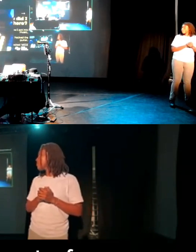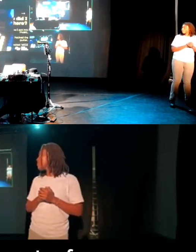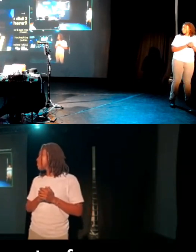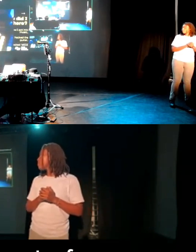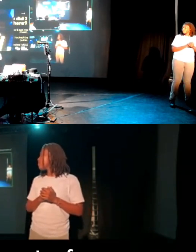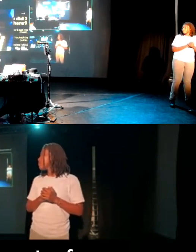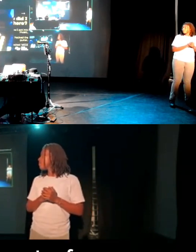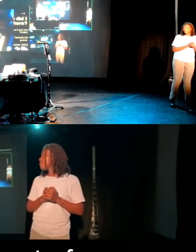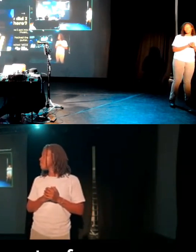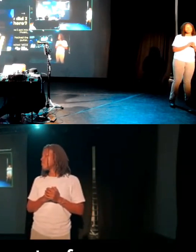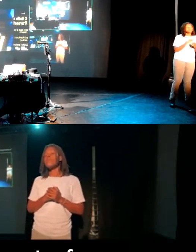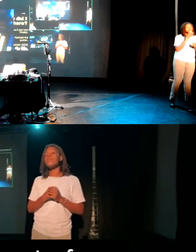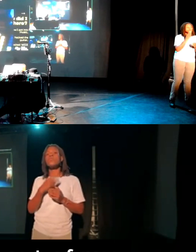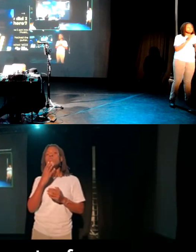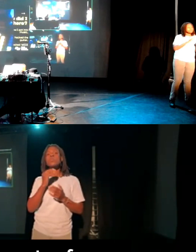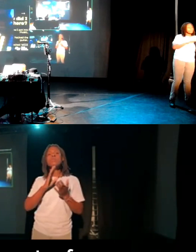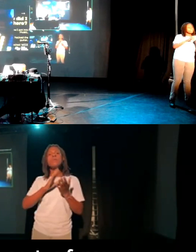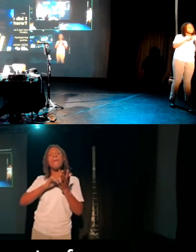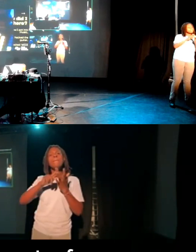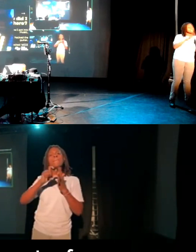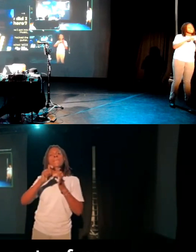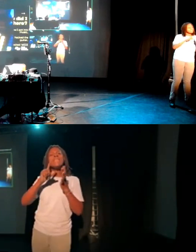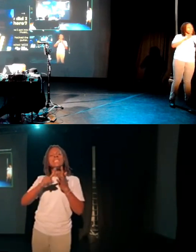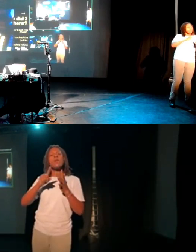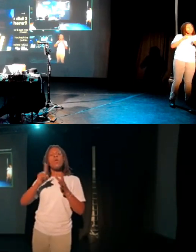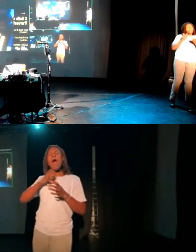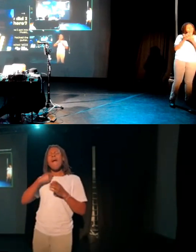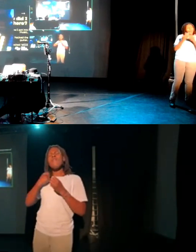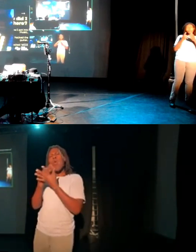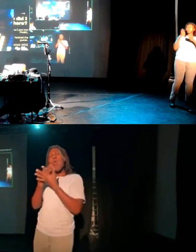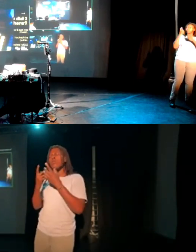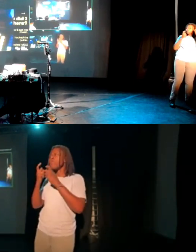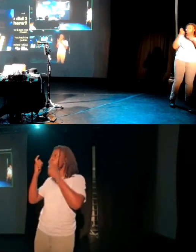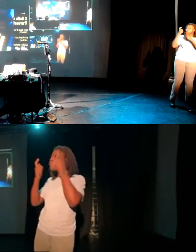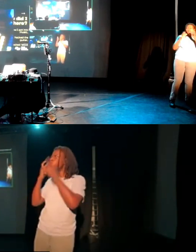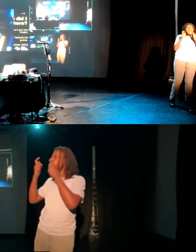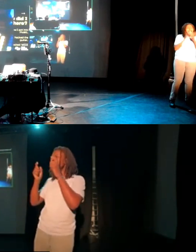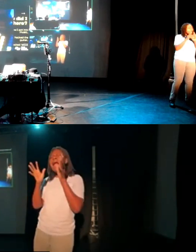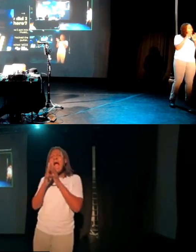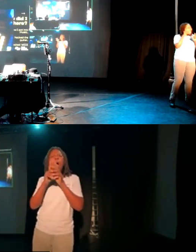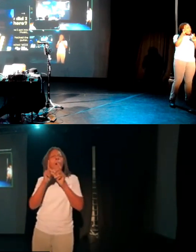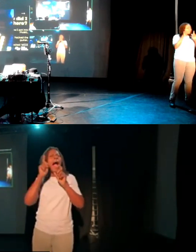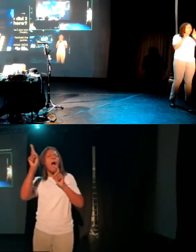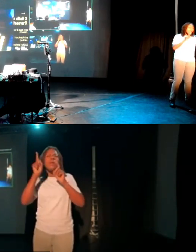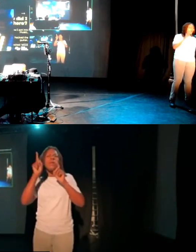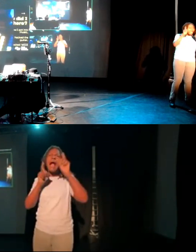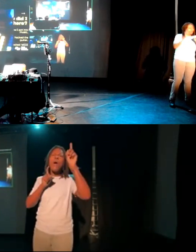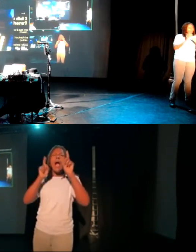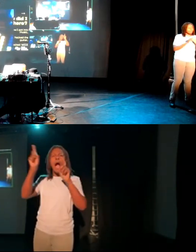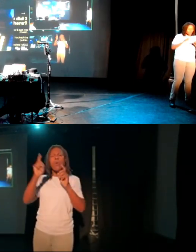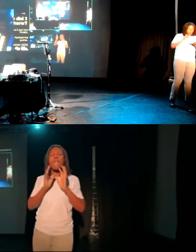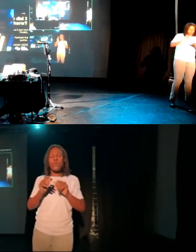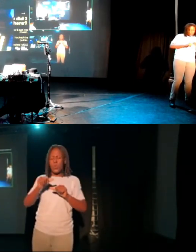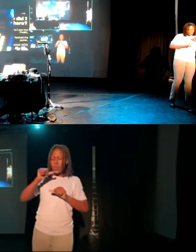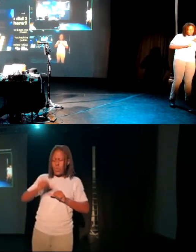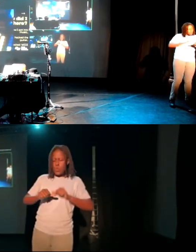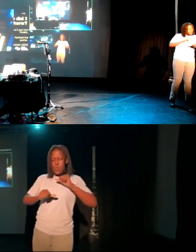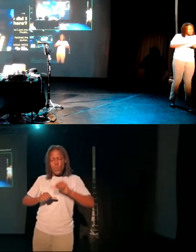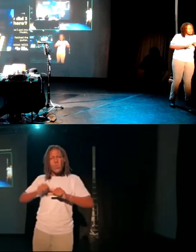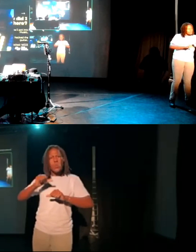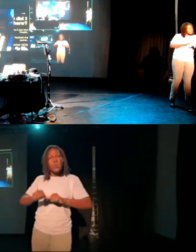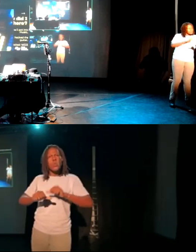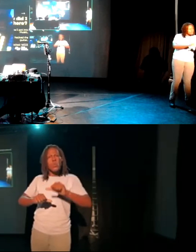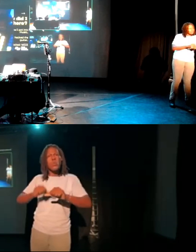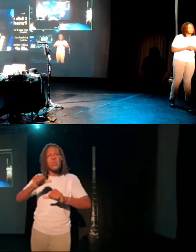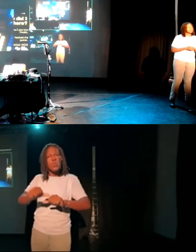Using MIDI so that I can get the ideas out of my head, and into the real world, which I have to do piece by piece. So as soon as I started to get